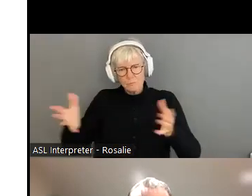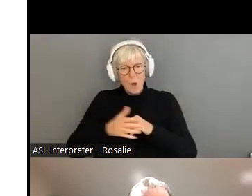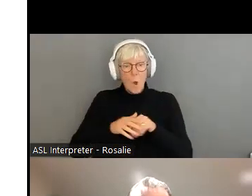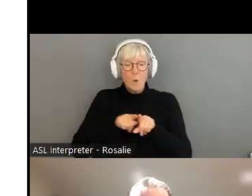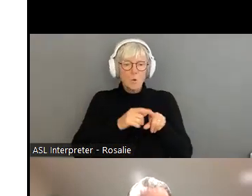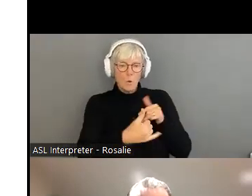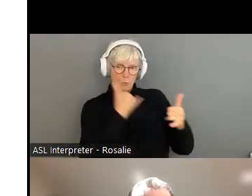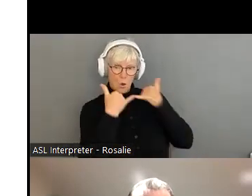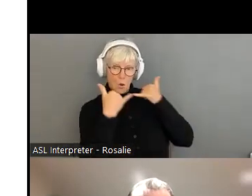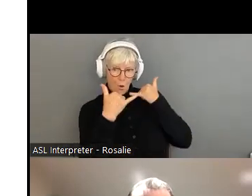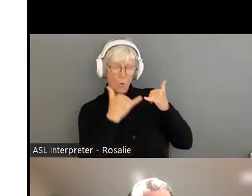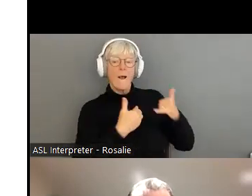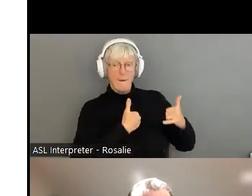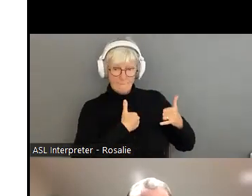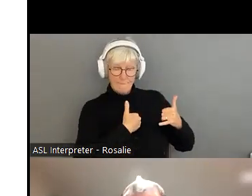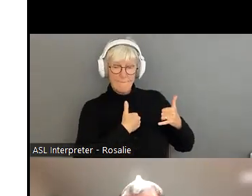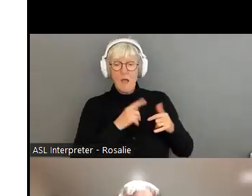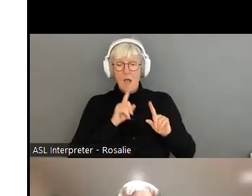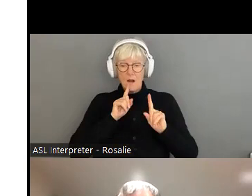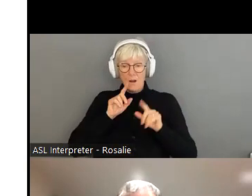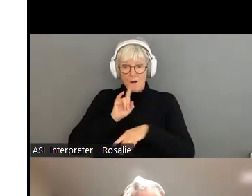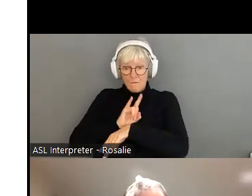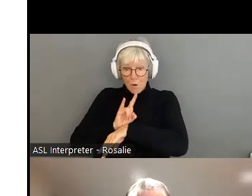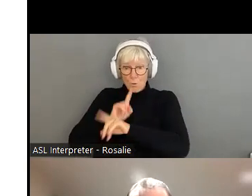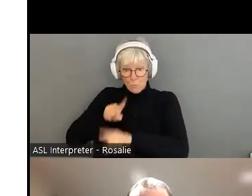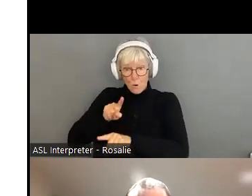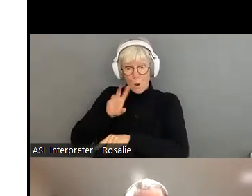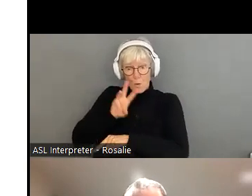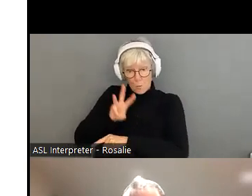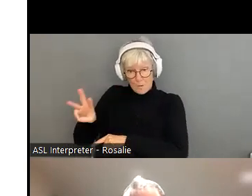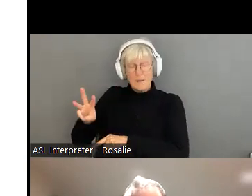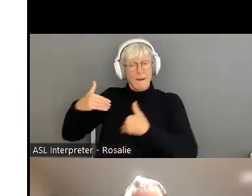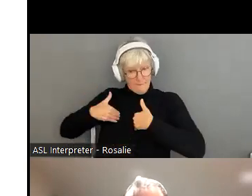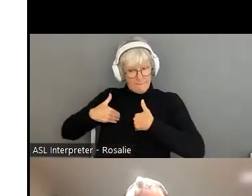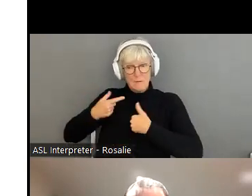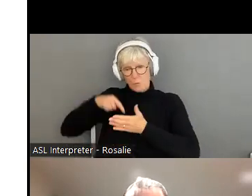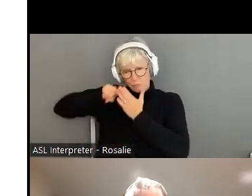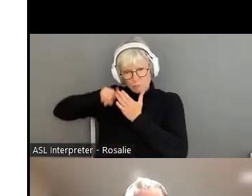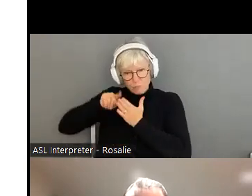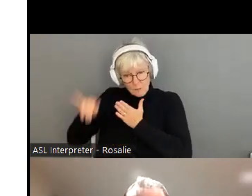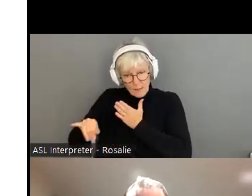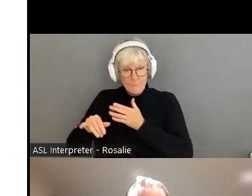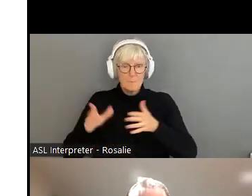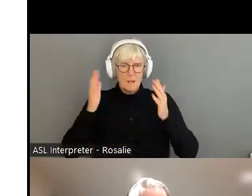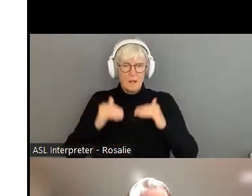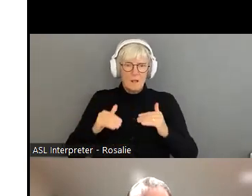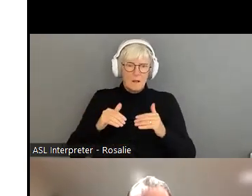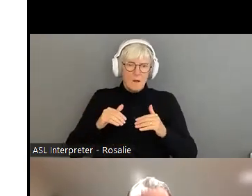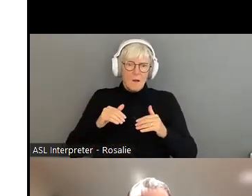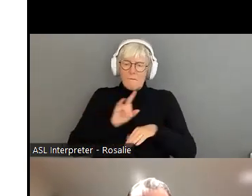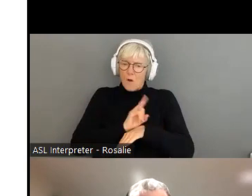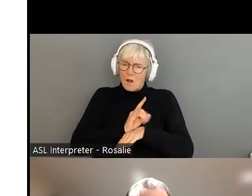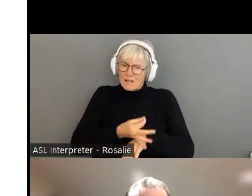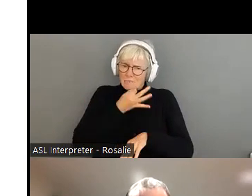centre and online fraud reporting system, which is on our website, as I mentioned. Call centre operations are fraud specialists who